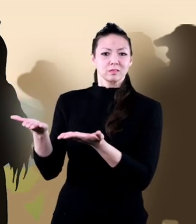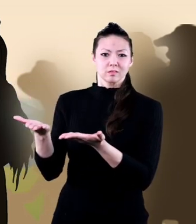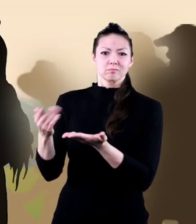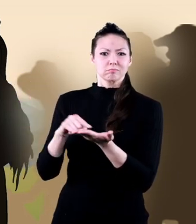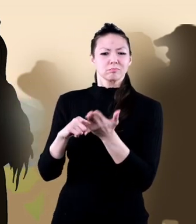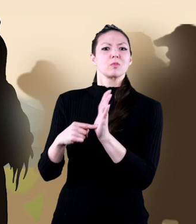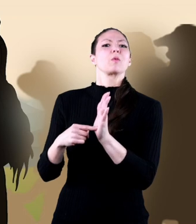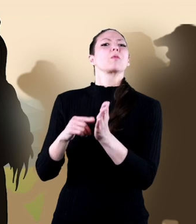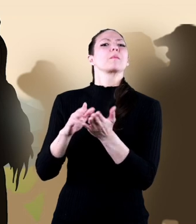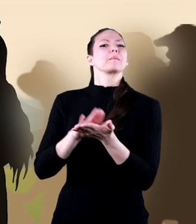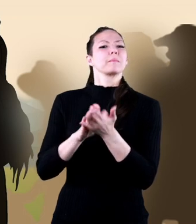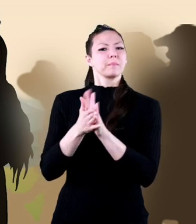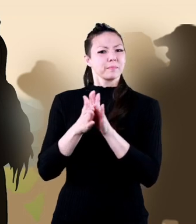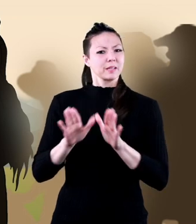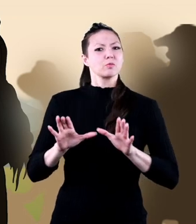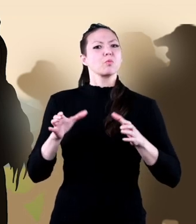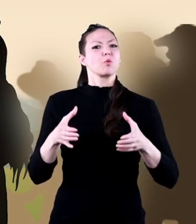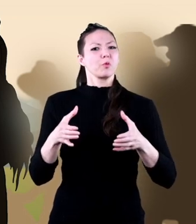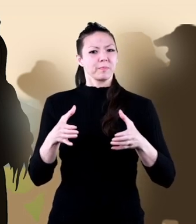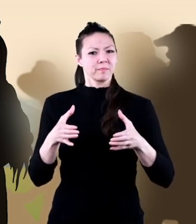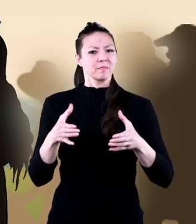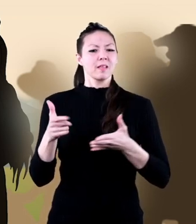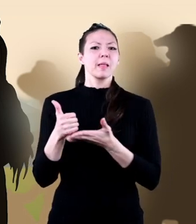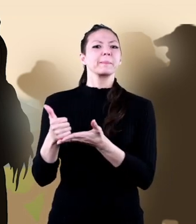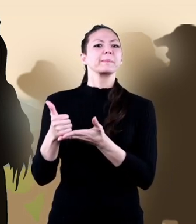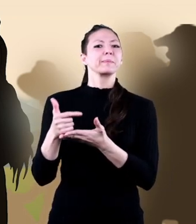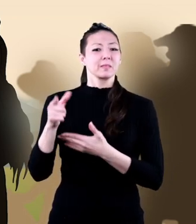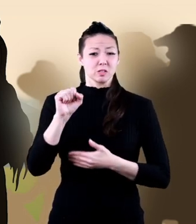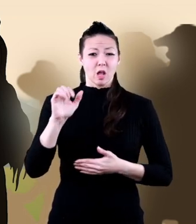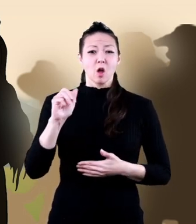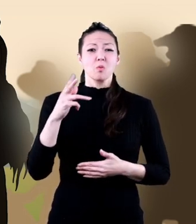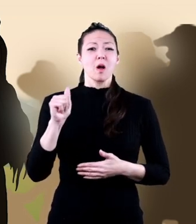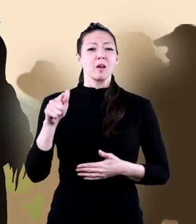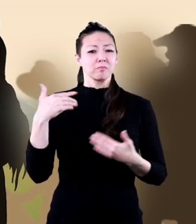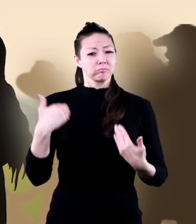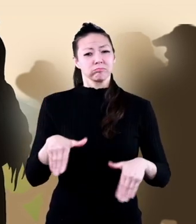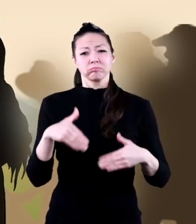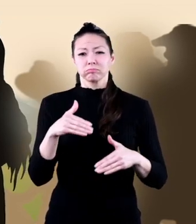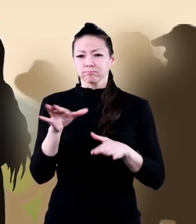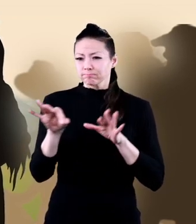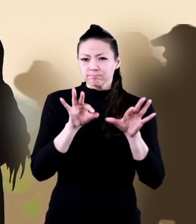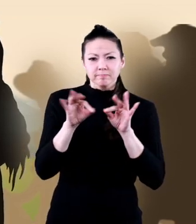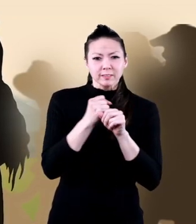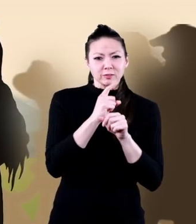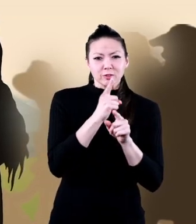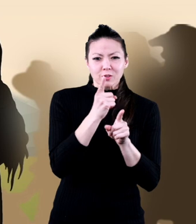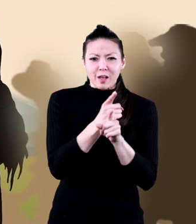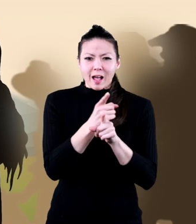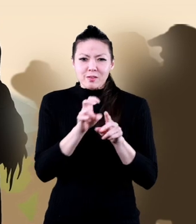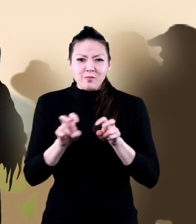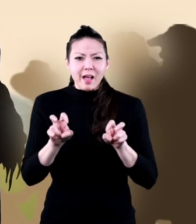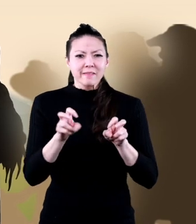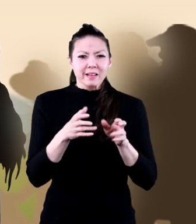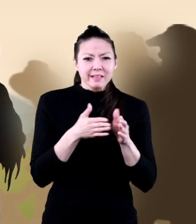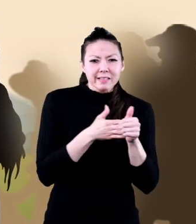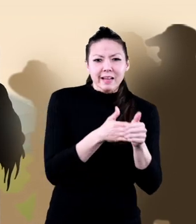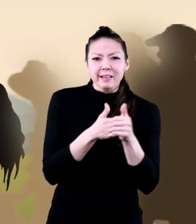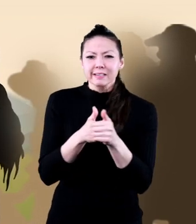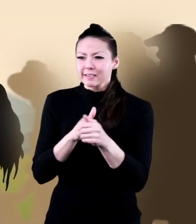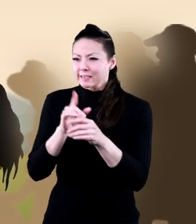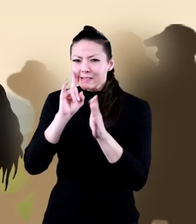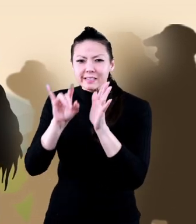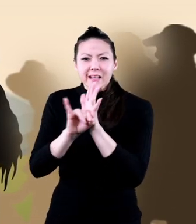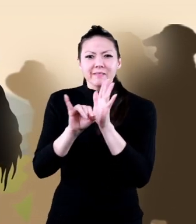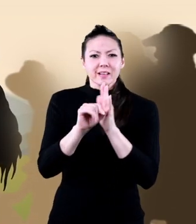was a sign that the group came in peace. Sacagawea also helped the explorers choose routes to travel the land and